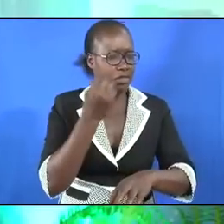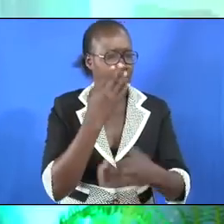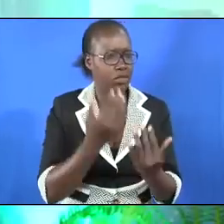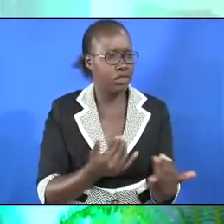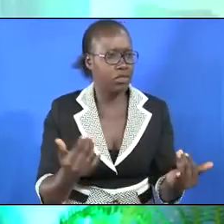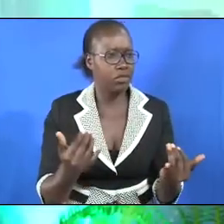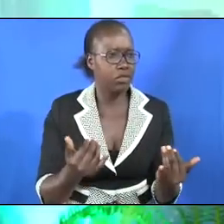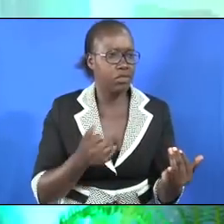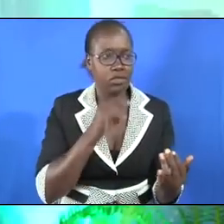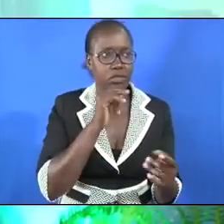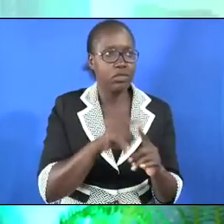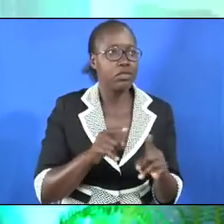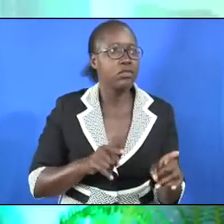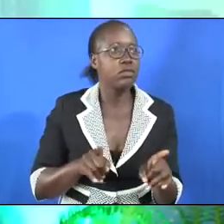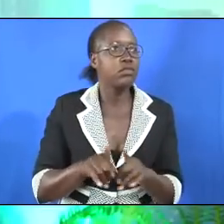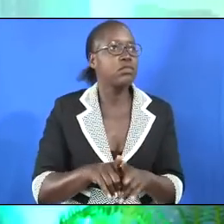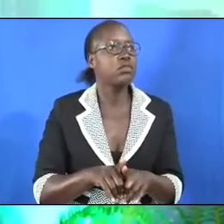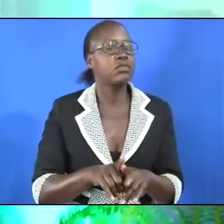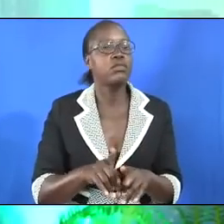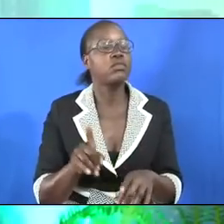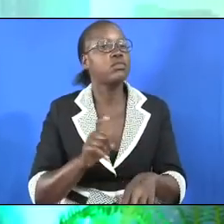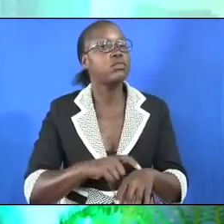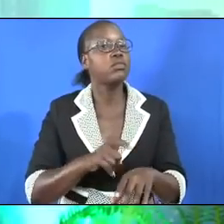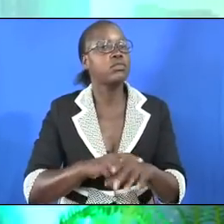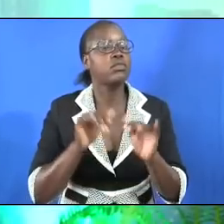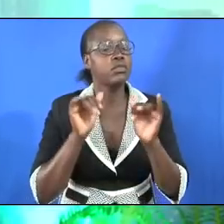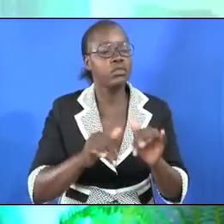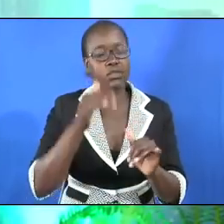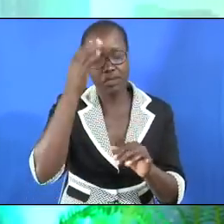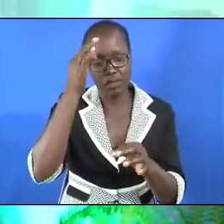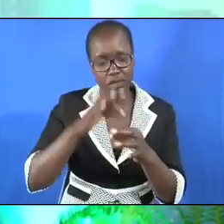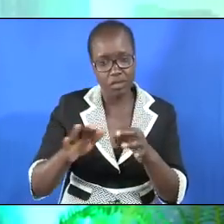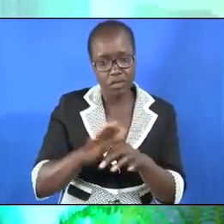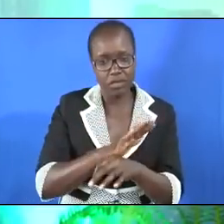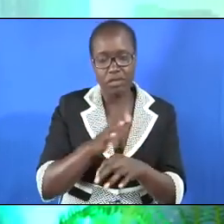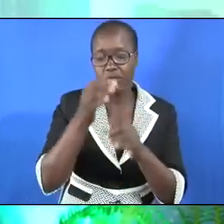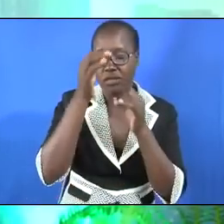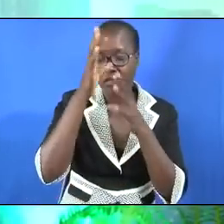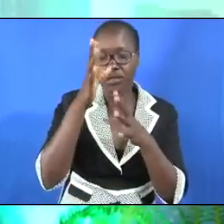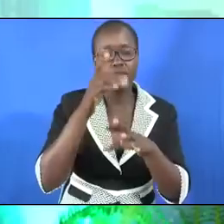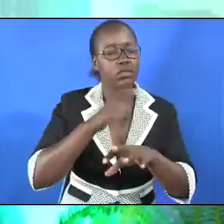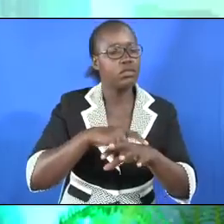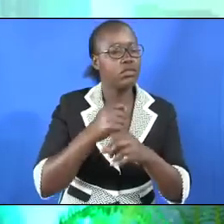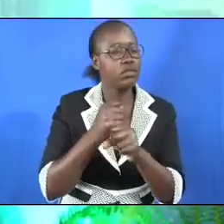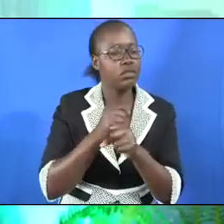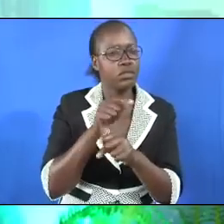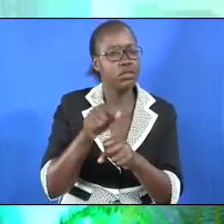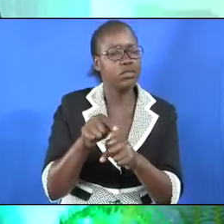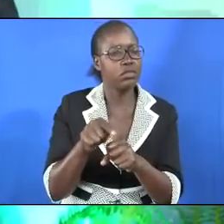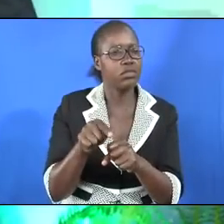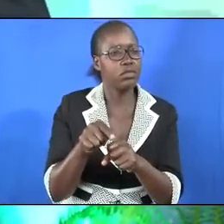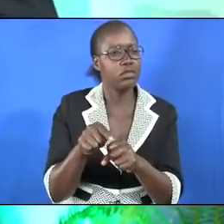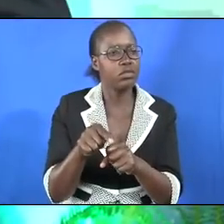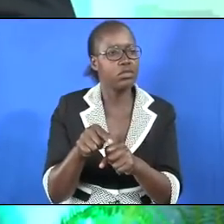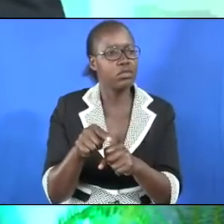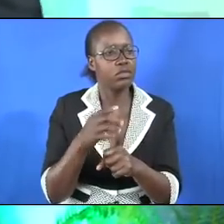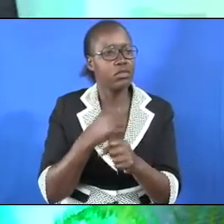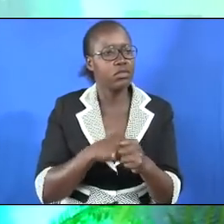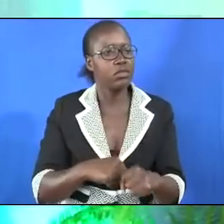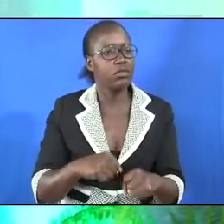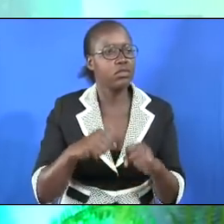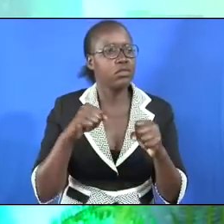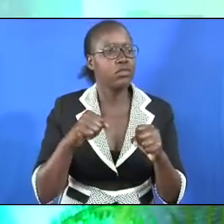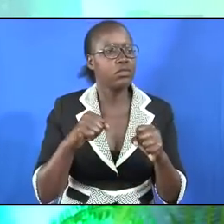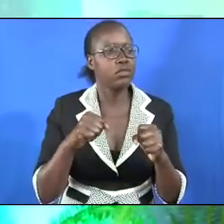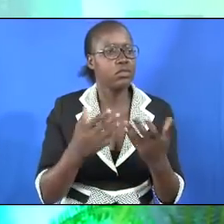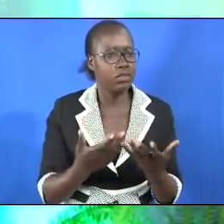thing brothers and sisters when we remain faithful to God when we do that and we are able to